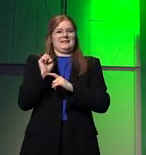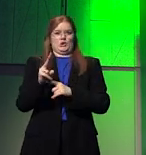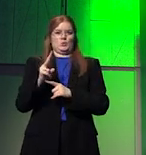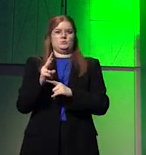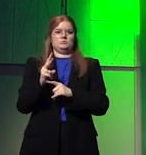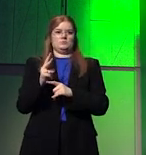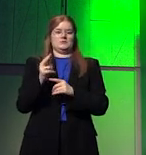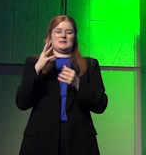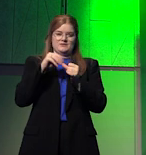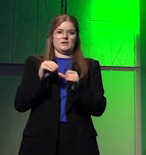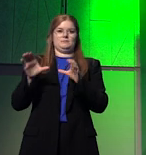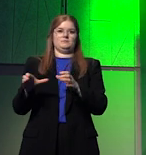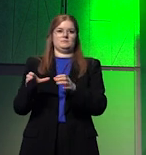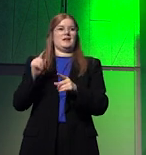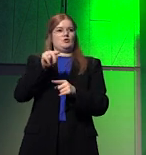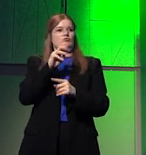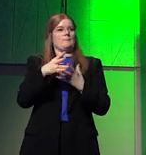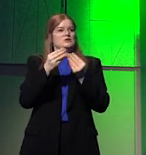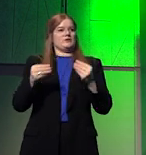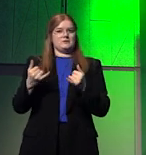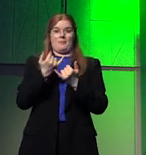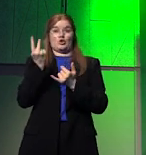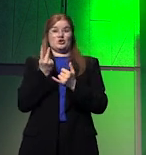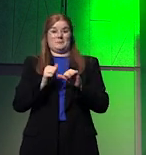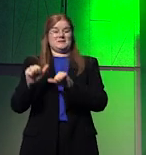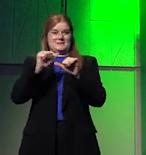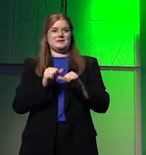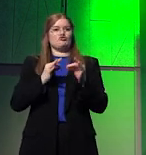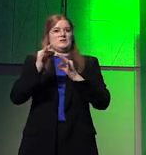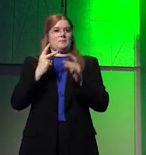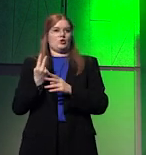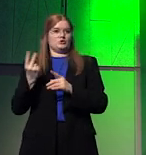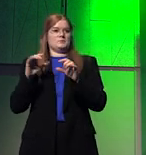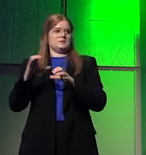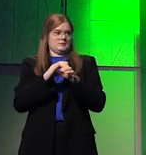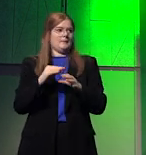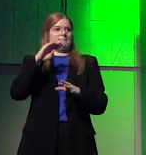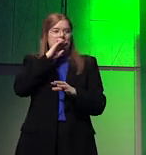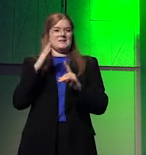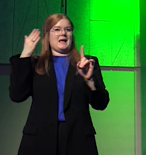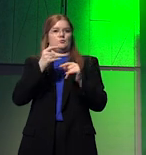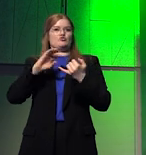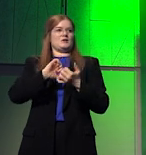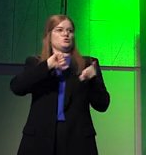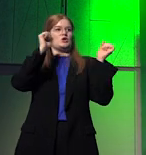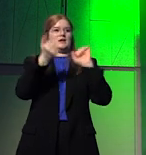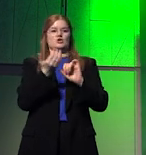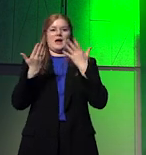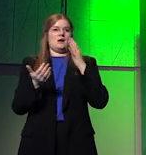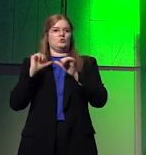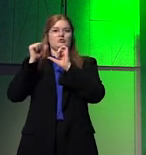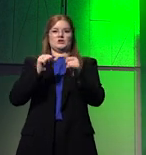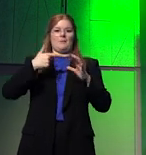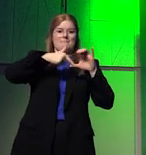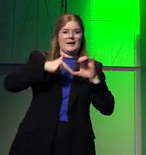particularly. These raw materials, you know, partnerships and strategic partnerships are meant to try and shape the way in which additional